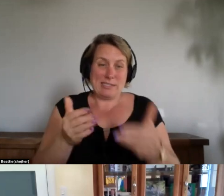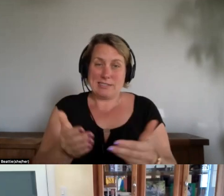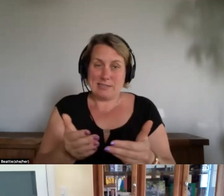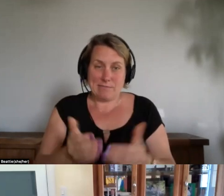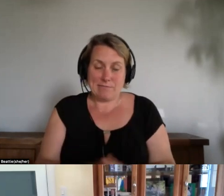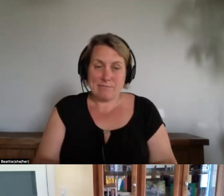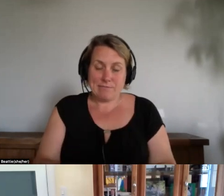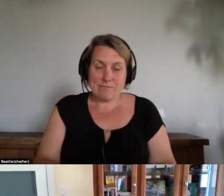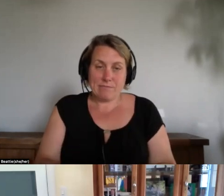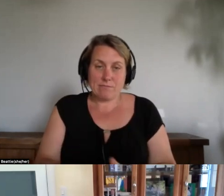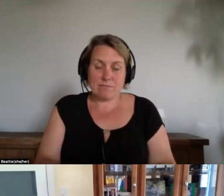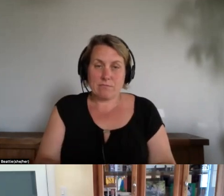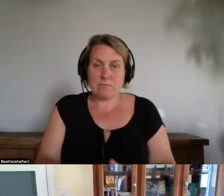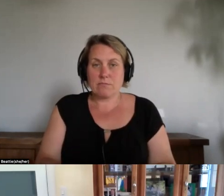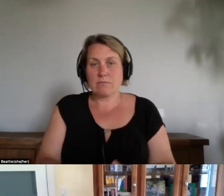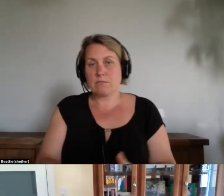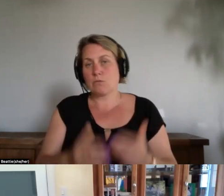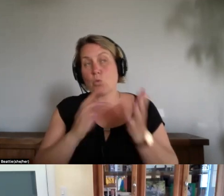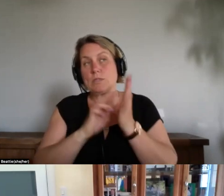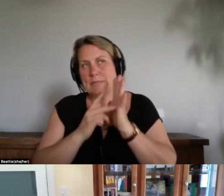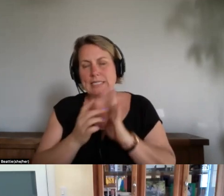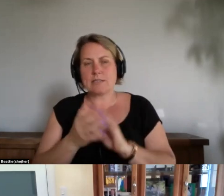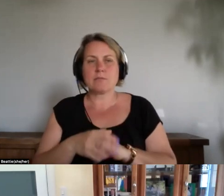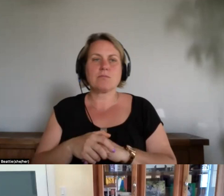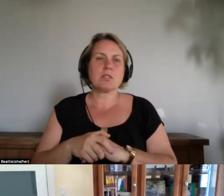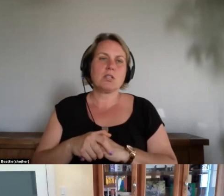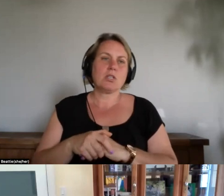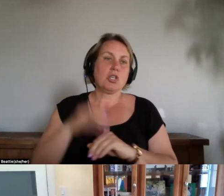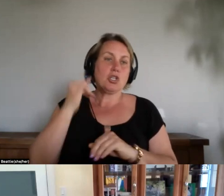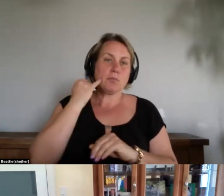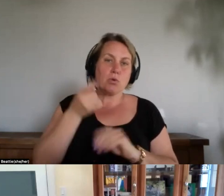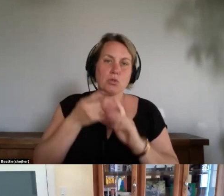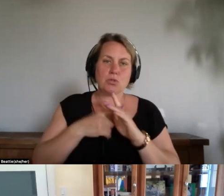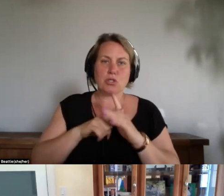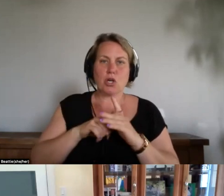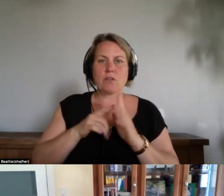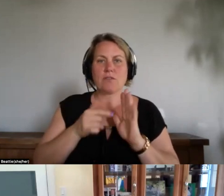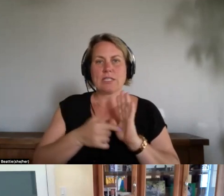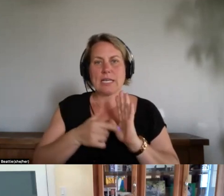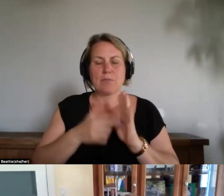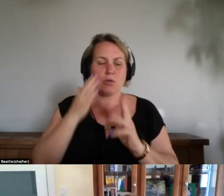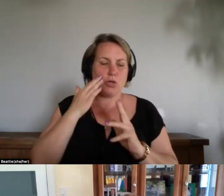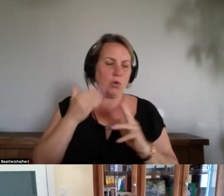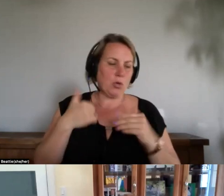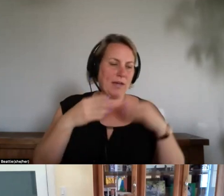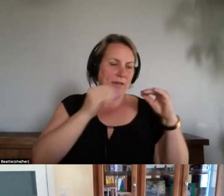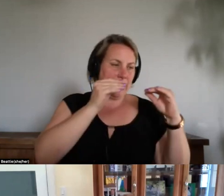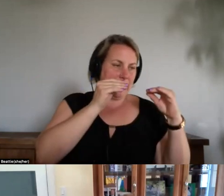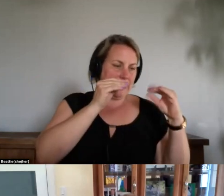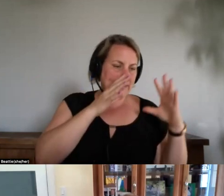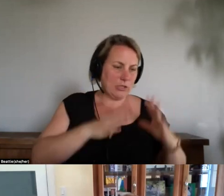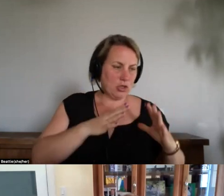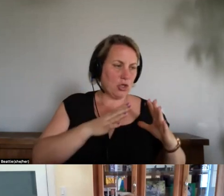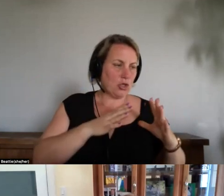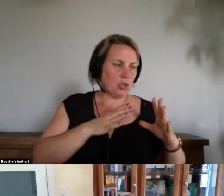so um so first of all there would be teachers and elders speaking to you